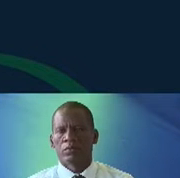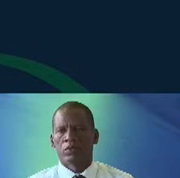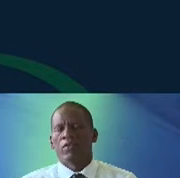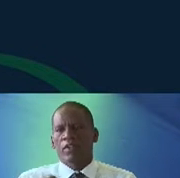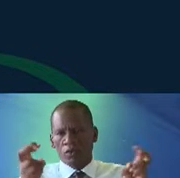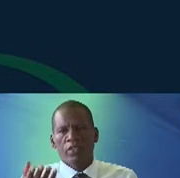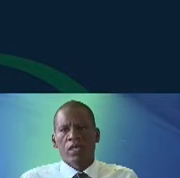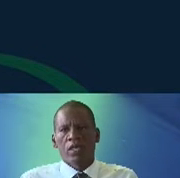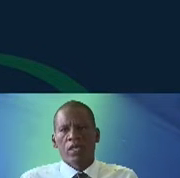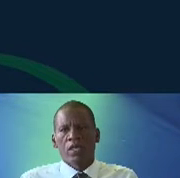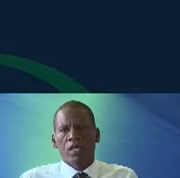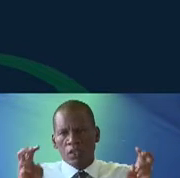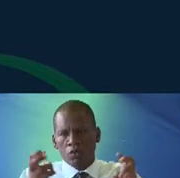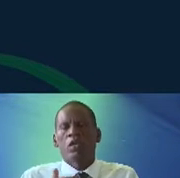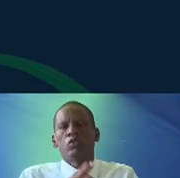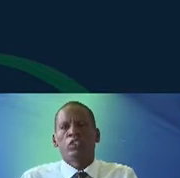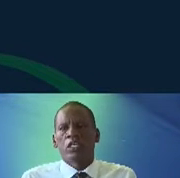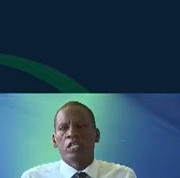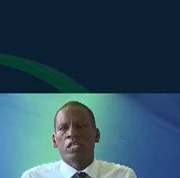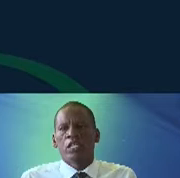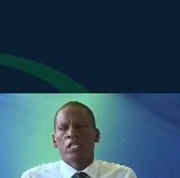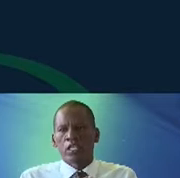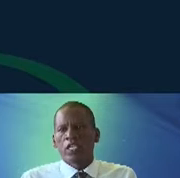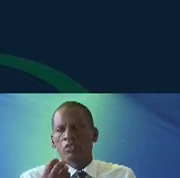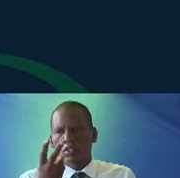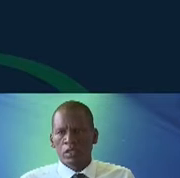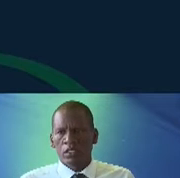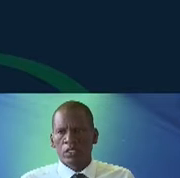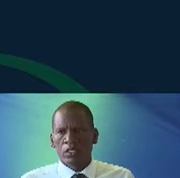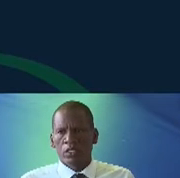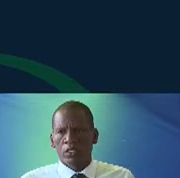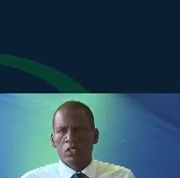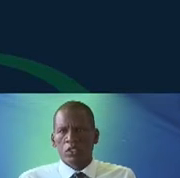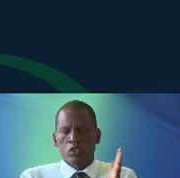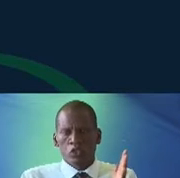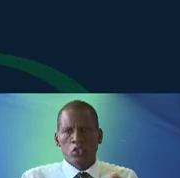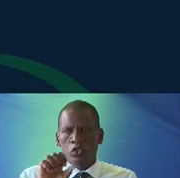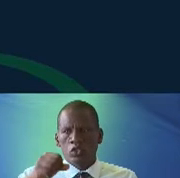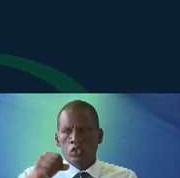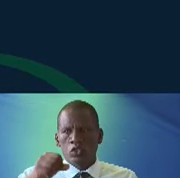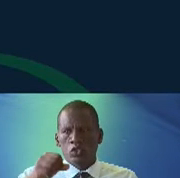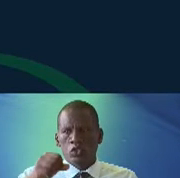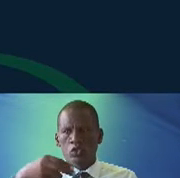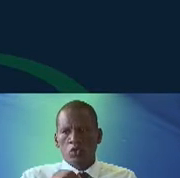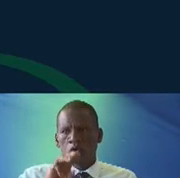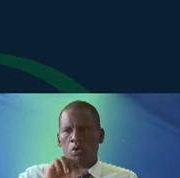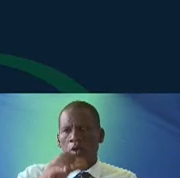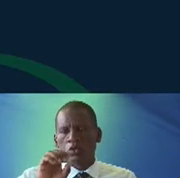there's another quote, actually, that I'd like to share. So, in 2020, Shoma Josie, who some of you may know,